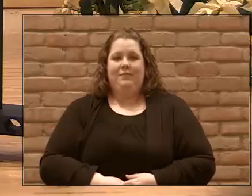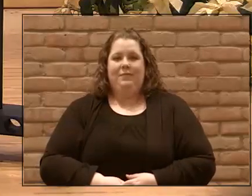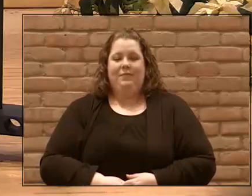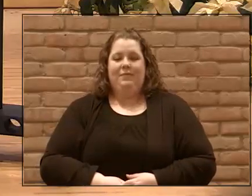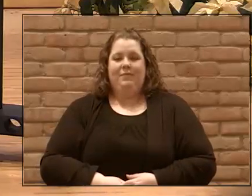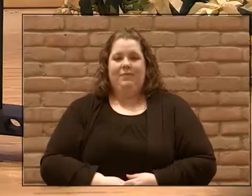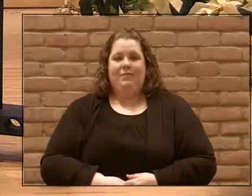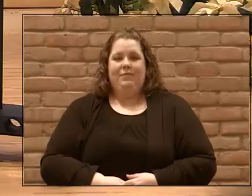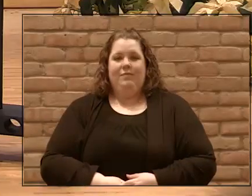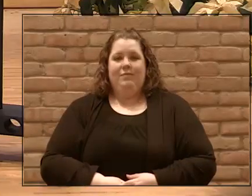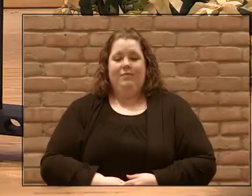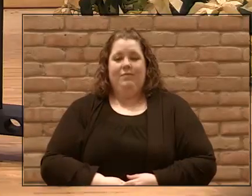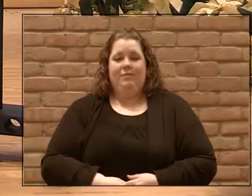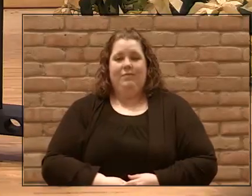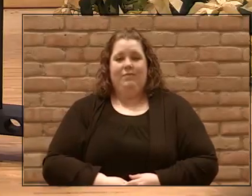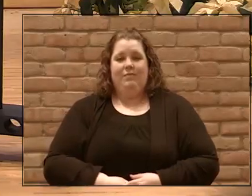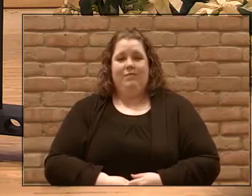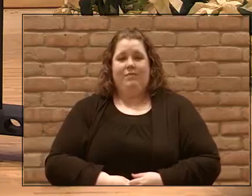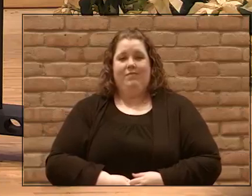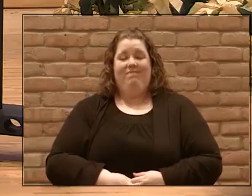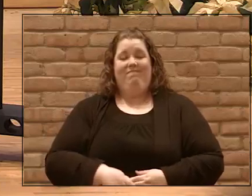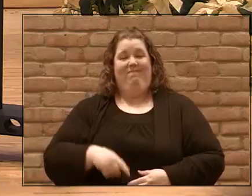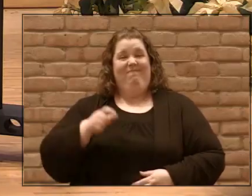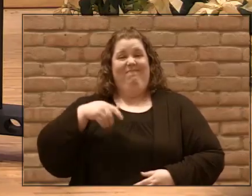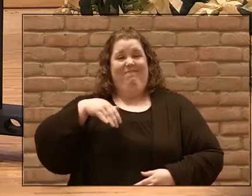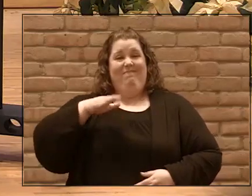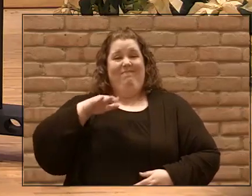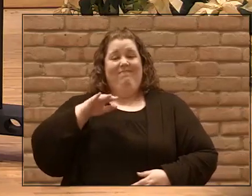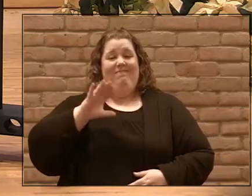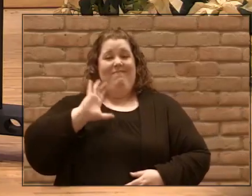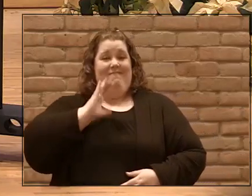our culture is changing